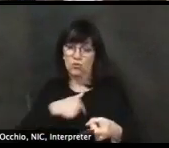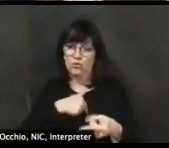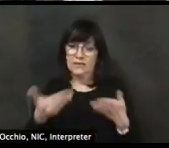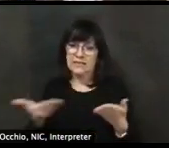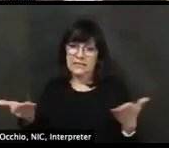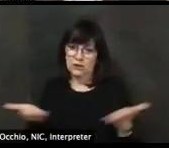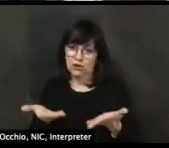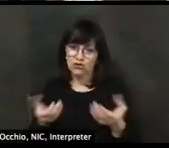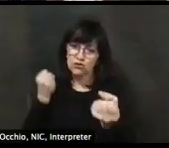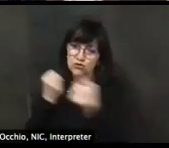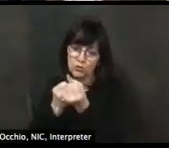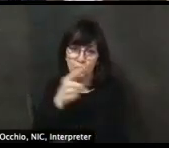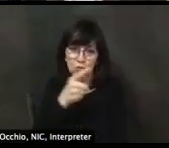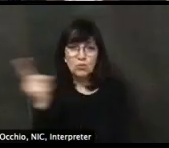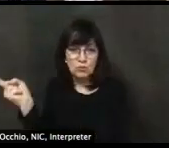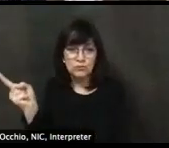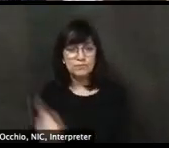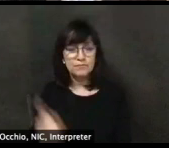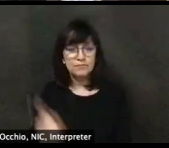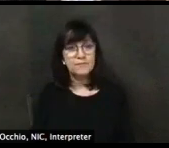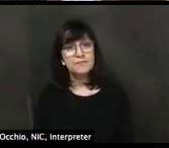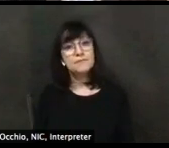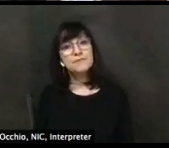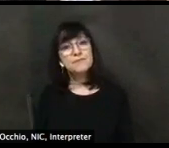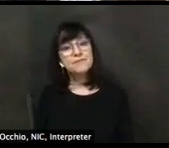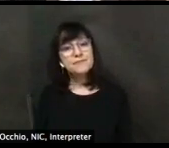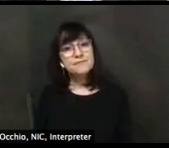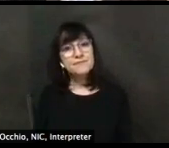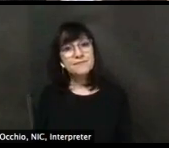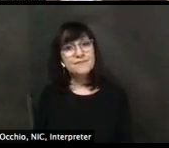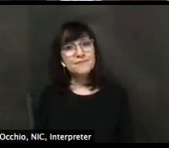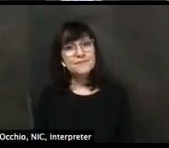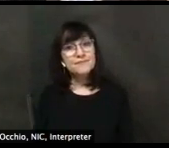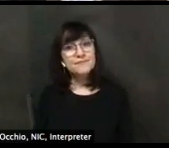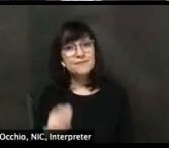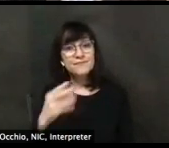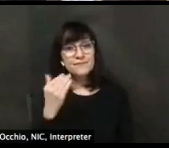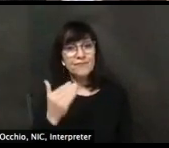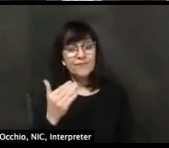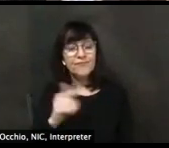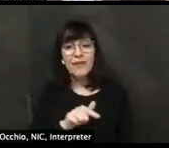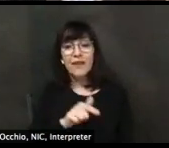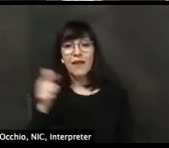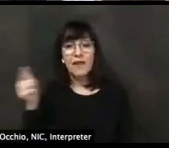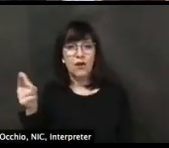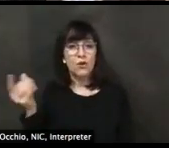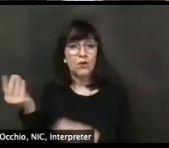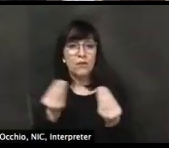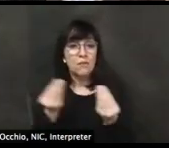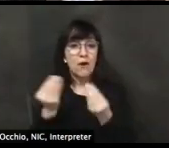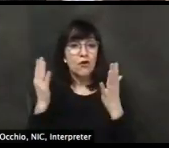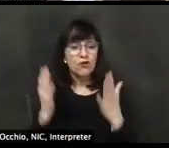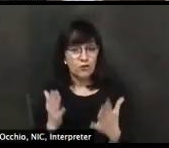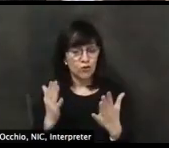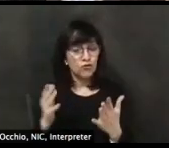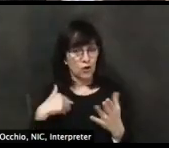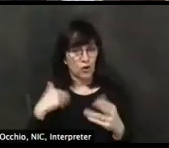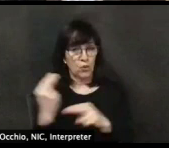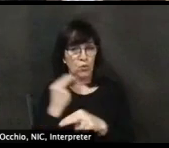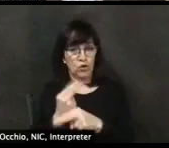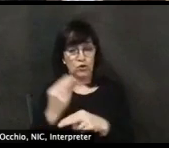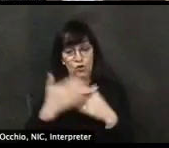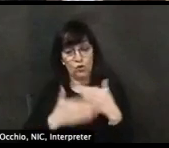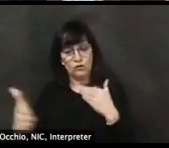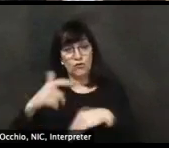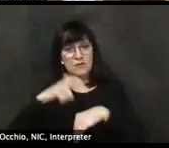Thanks so much. I guess we're to you, Jonathan. Thank you, Lieutenant Governor. And so we'll use the rest of the time here until 7pm